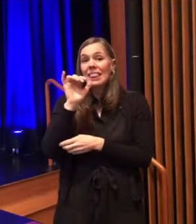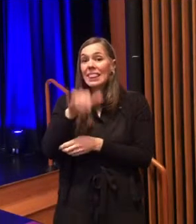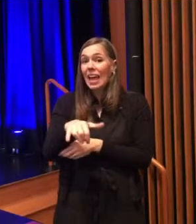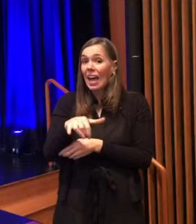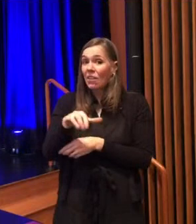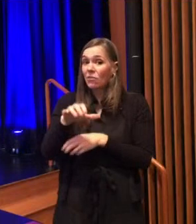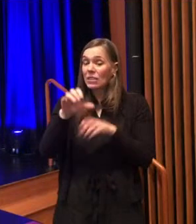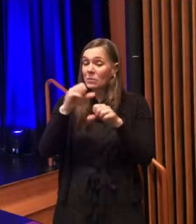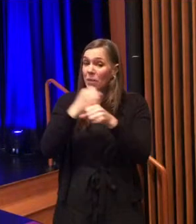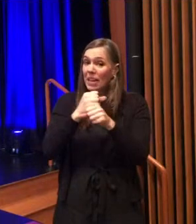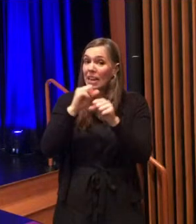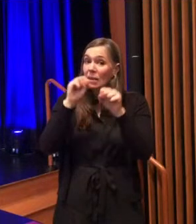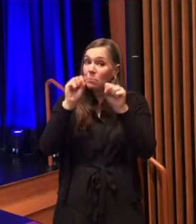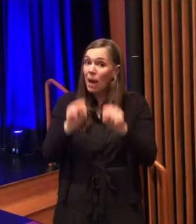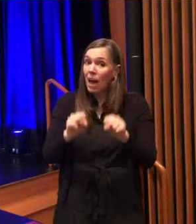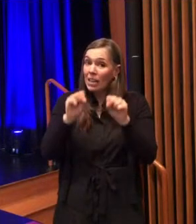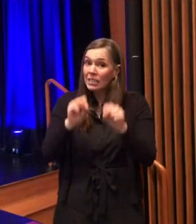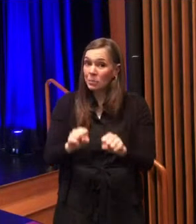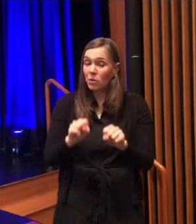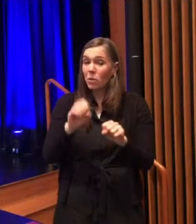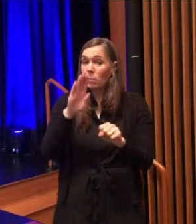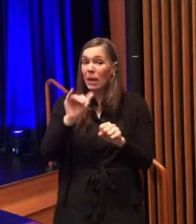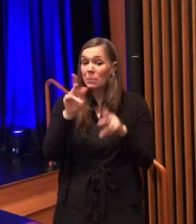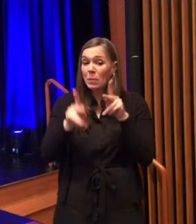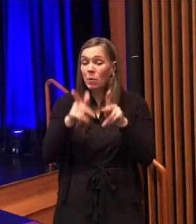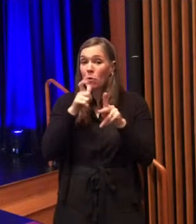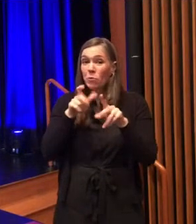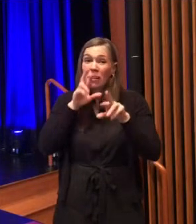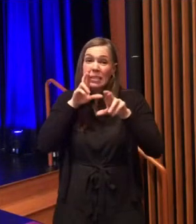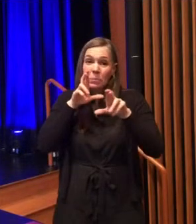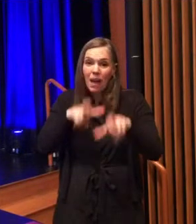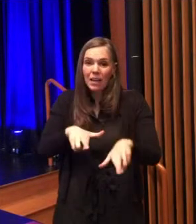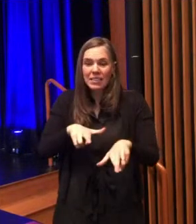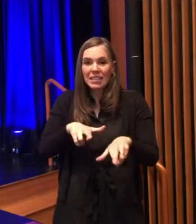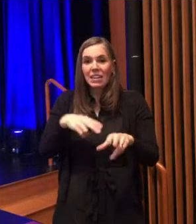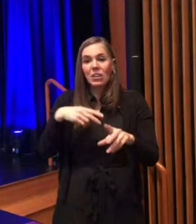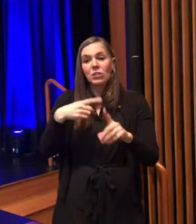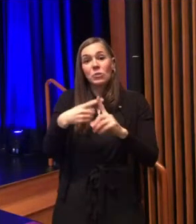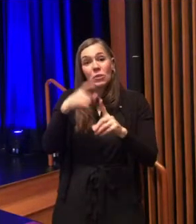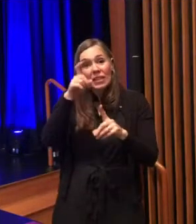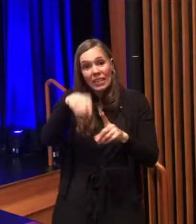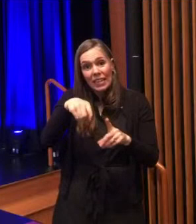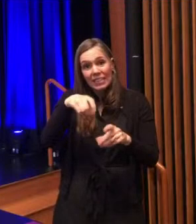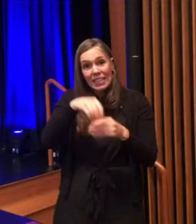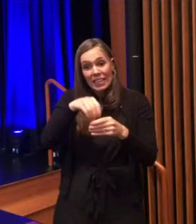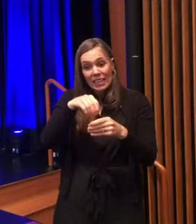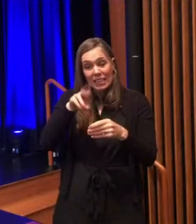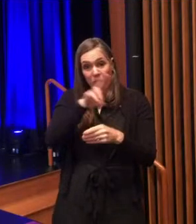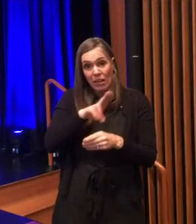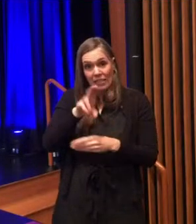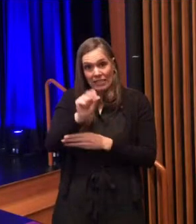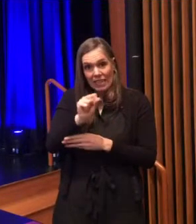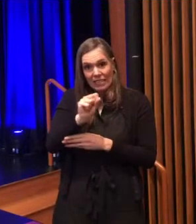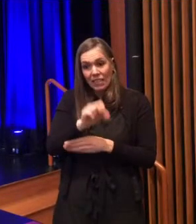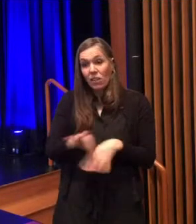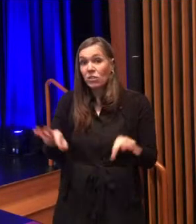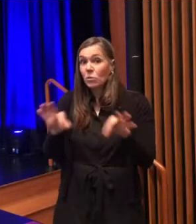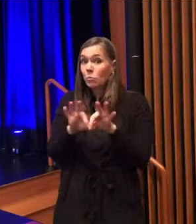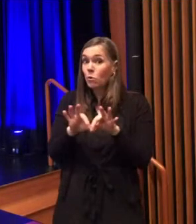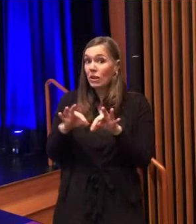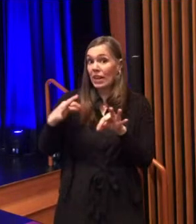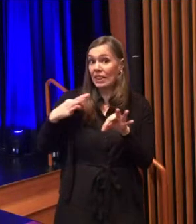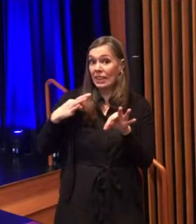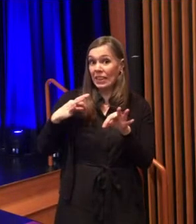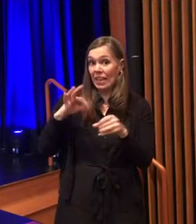the needs of communities like Lancaster across this country these are critical there are critical elections that are coming up in 2022